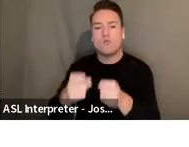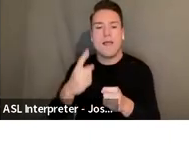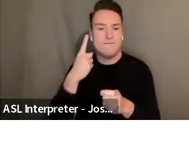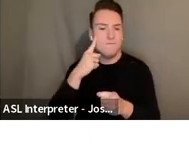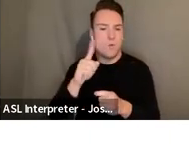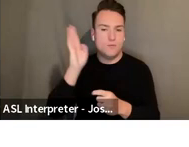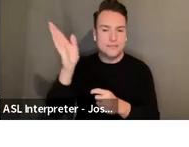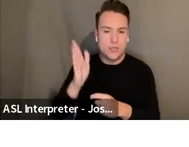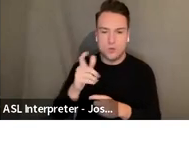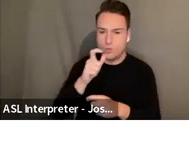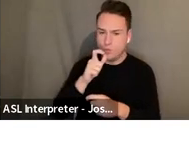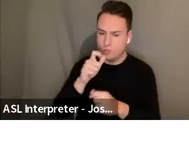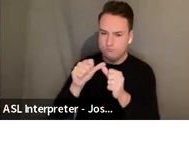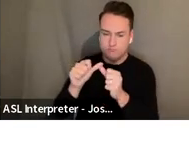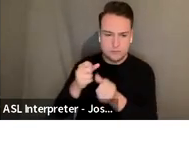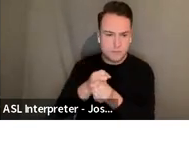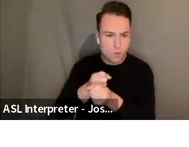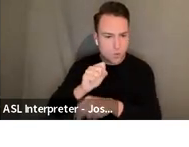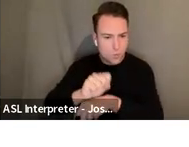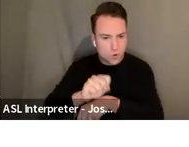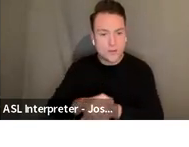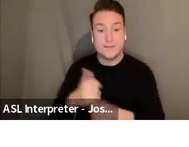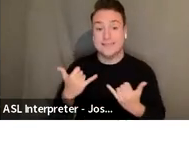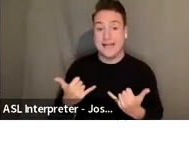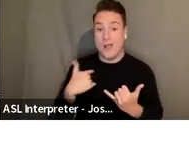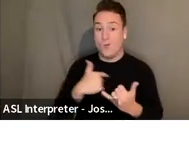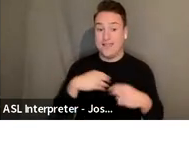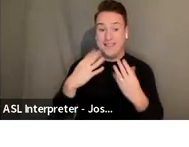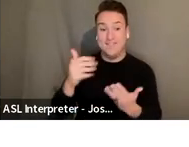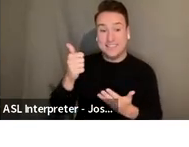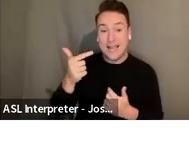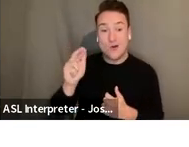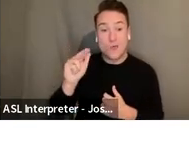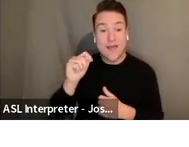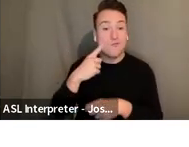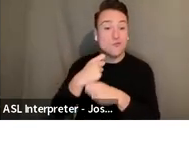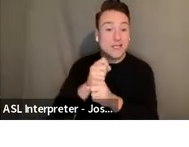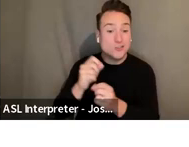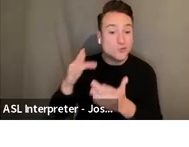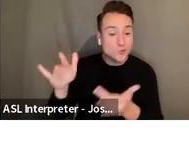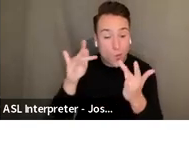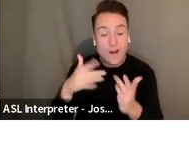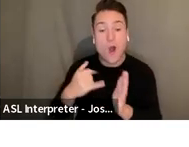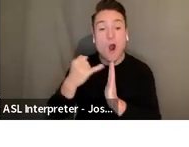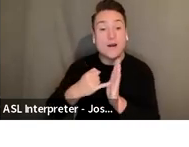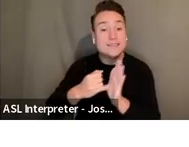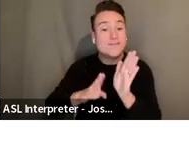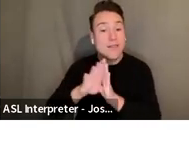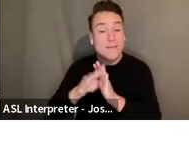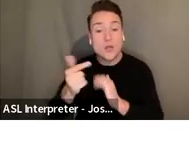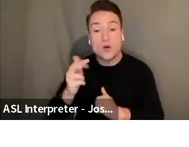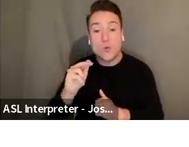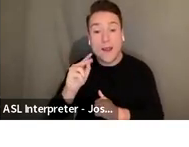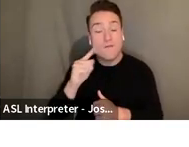10 grants for creation and touring. We give artist development grants to all remaining